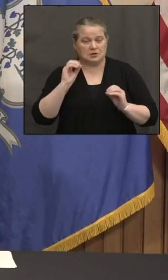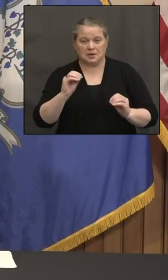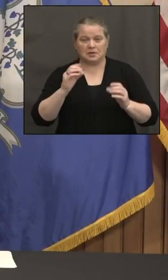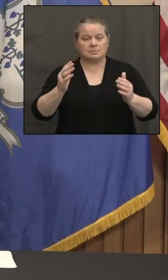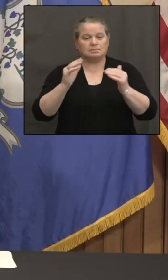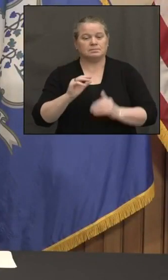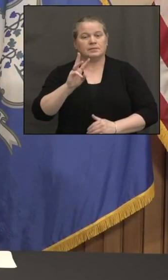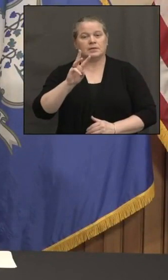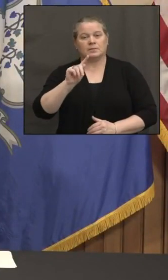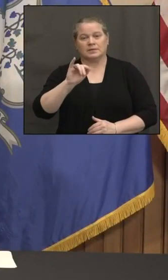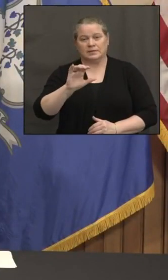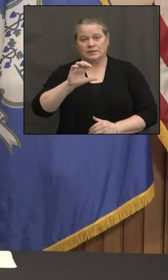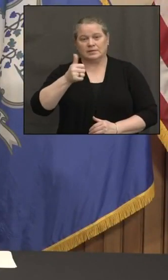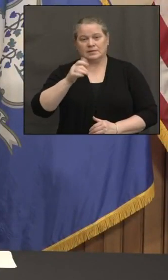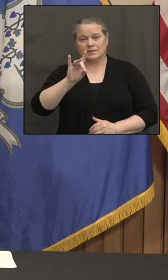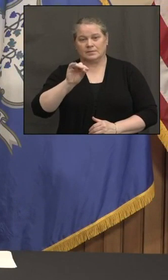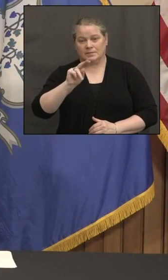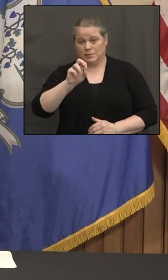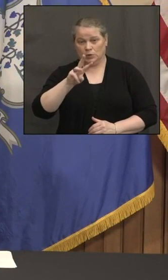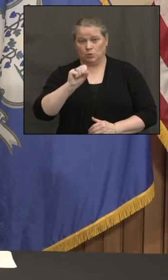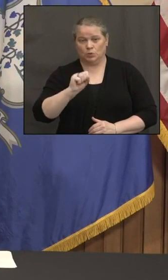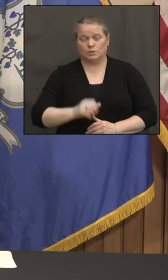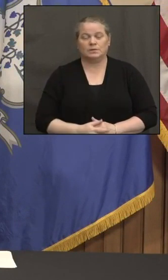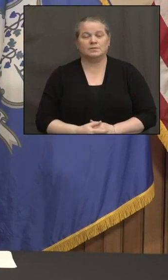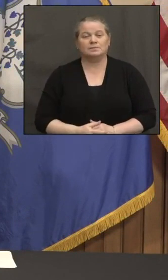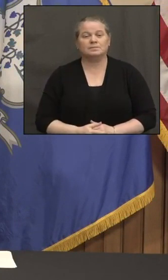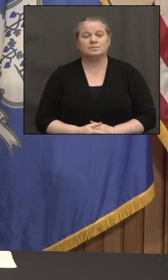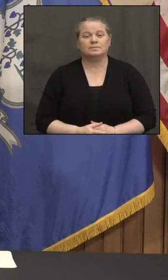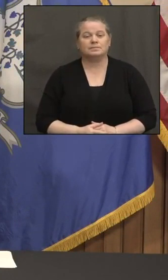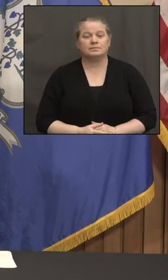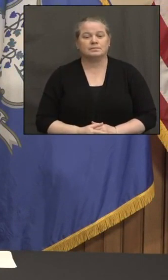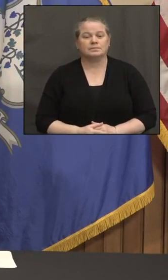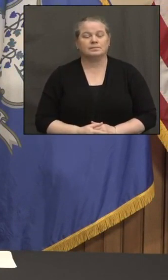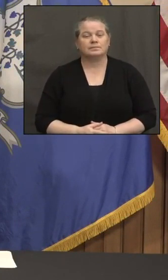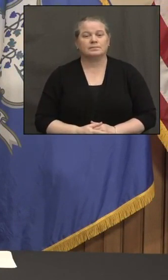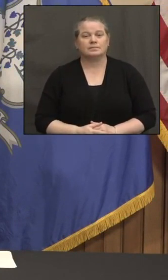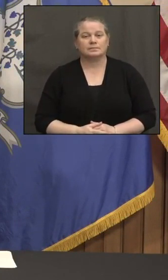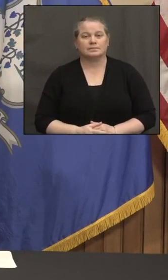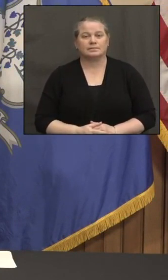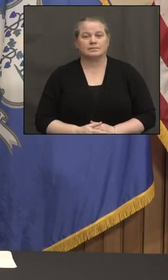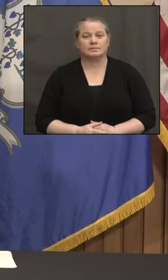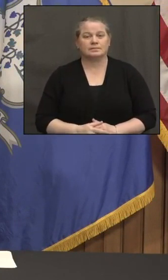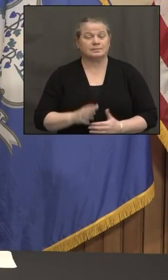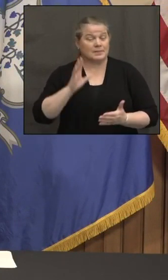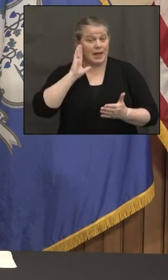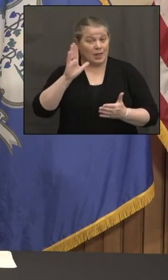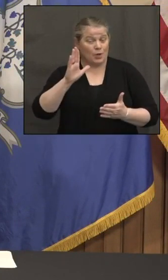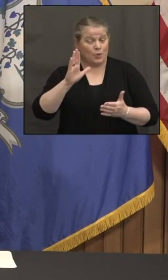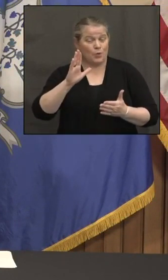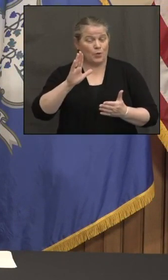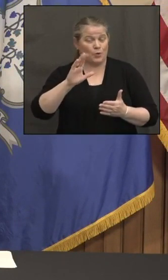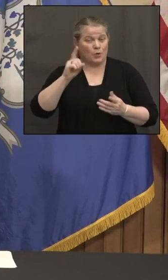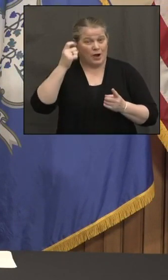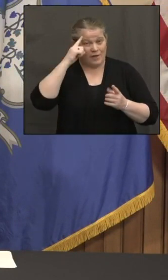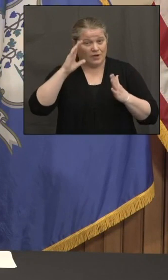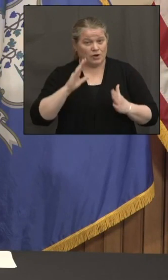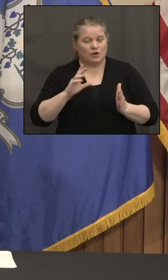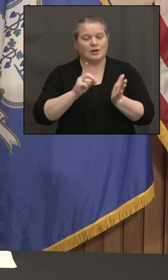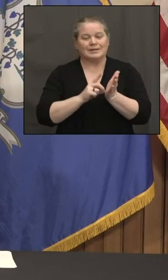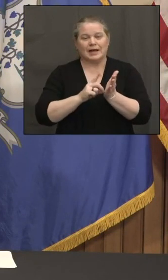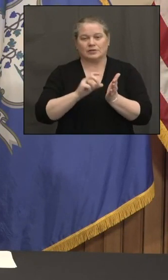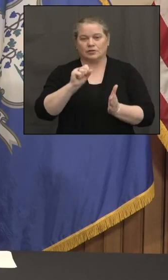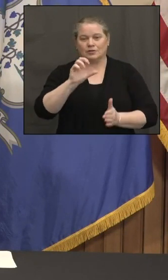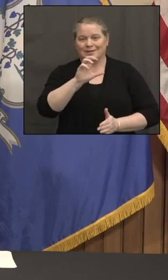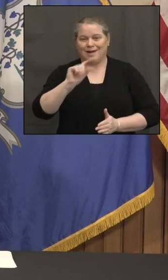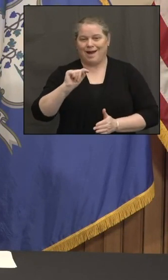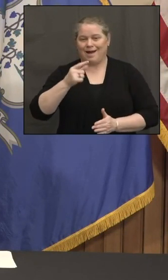WTIC 1080 news. Hi, Governor Dr. Scott Gottlieb of Westport, as you like to point out,